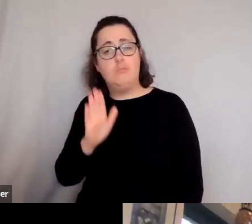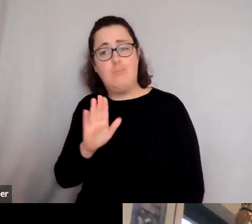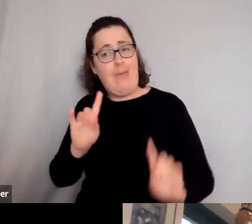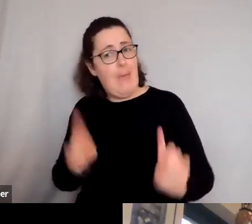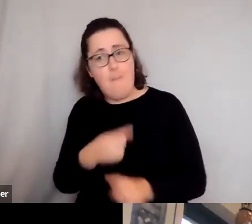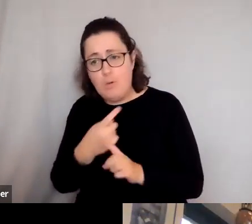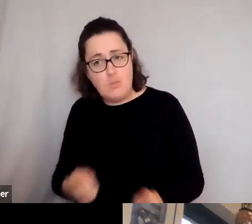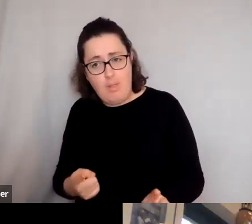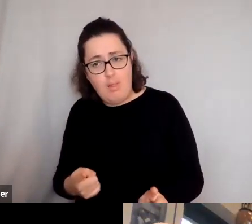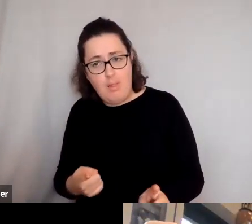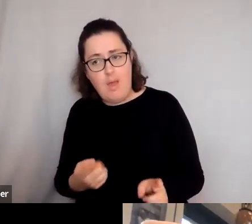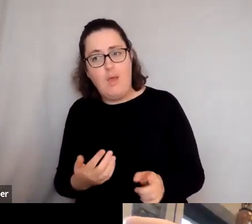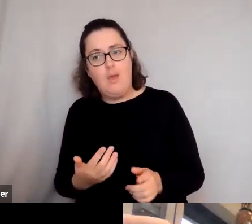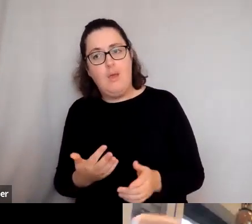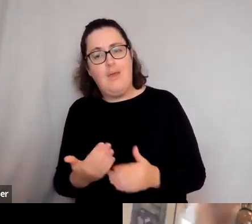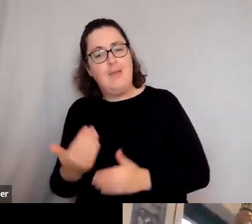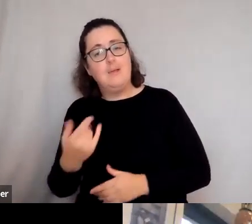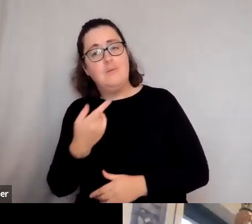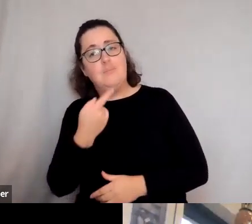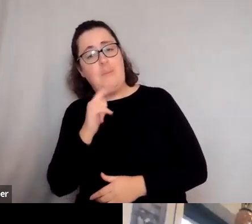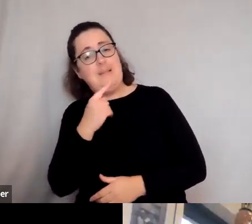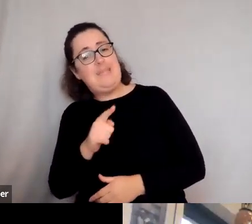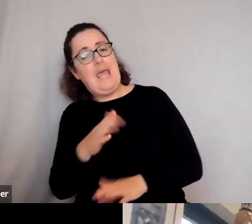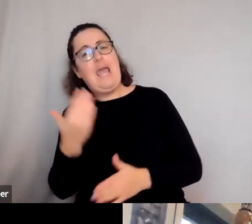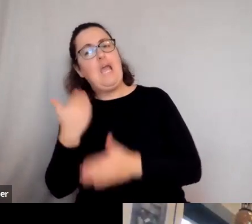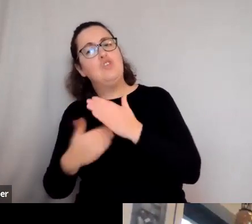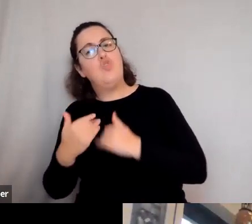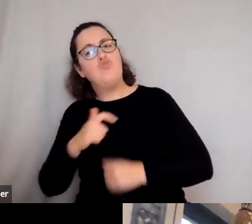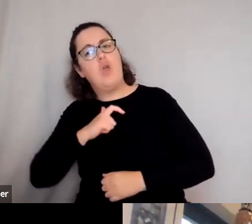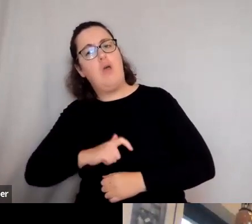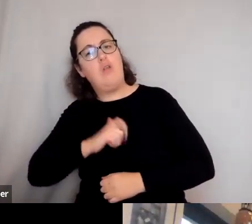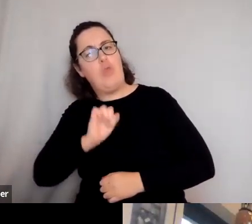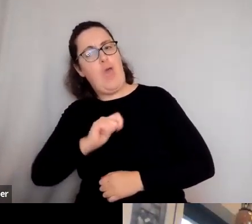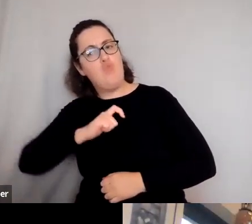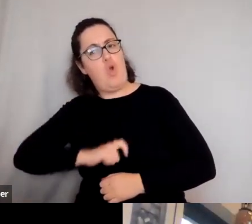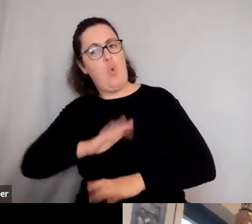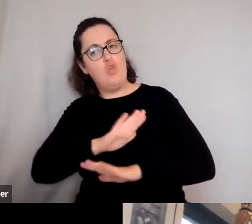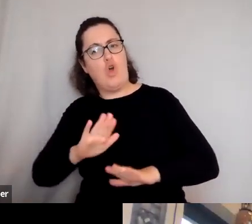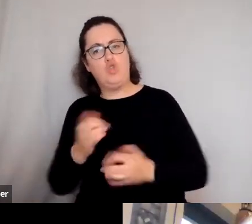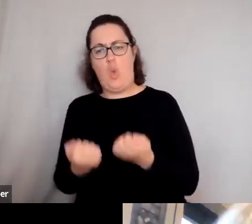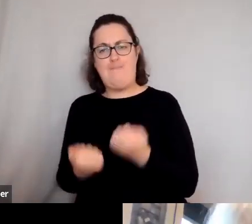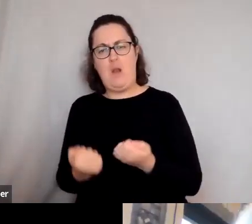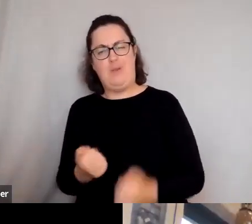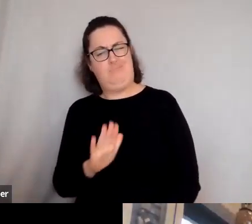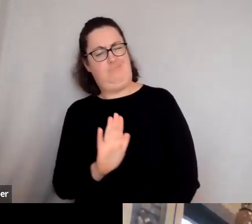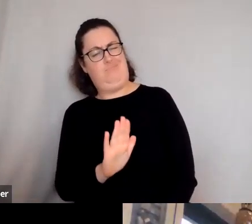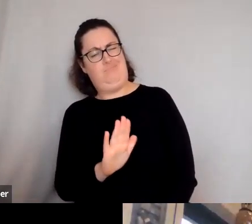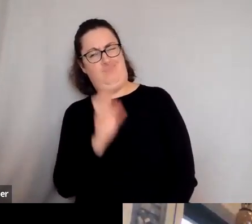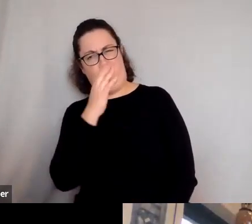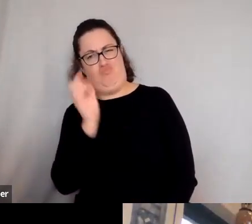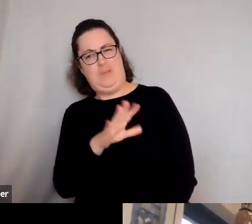shouldn't evaluate, of course they damn well should, know, um, you know, the idea of, you know, looking back in the past and saying, no,